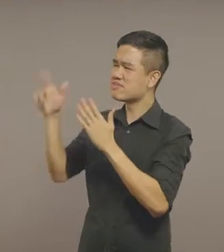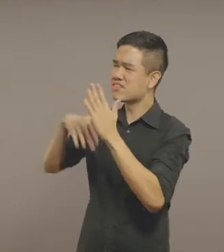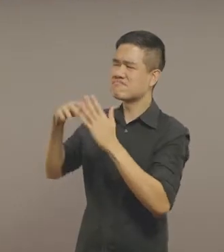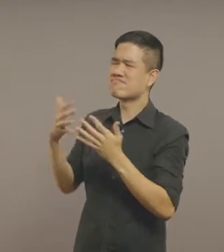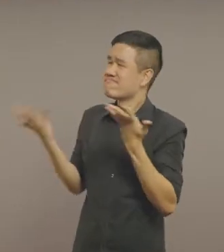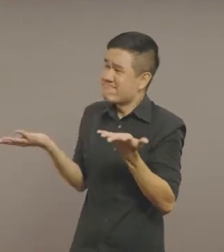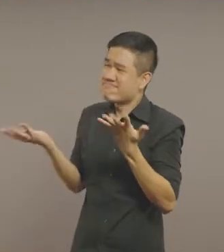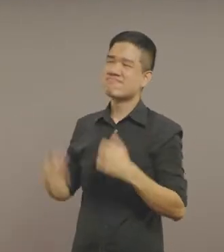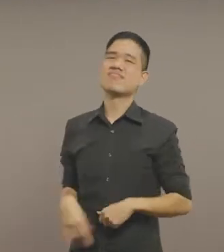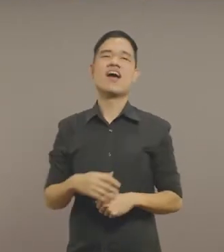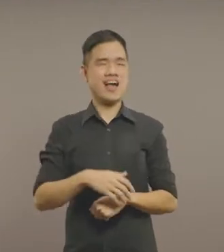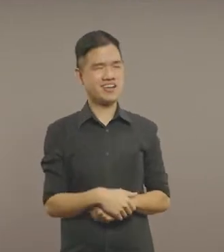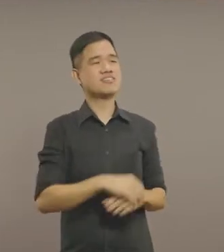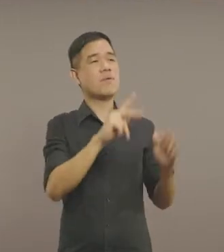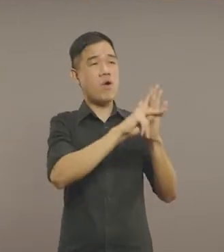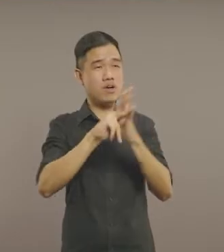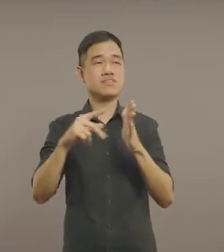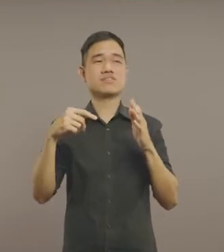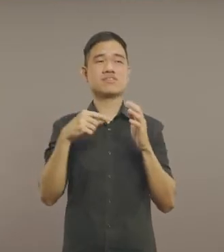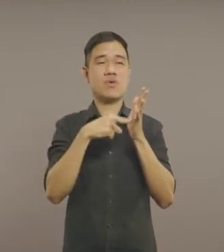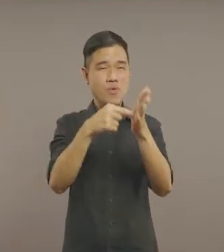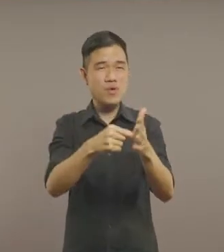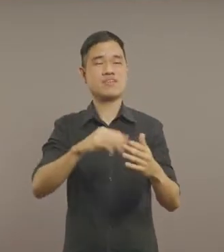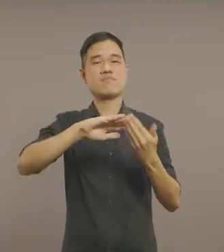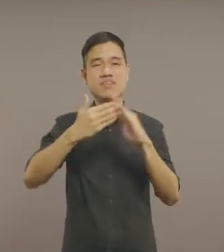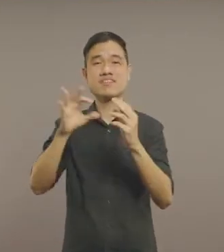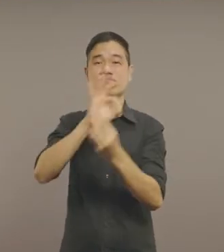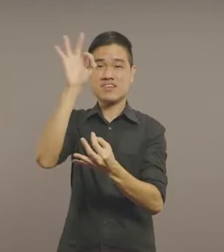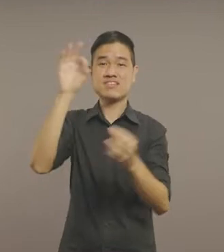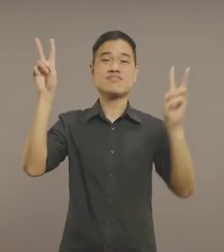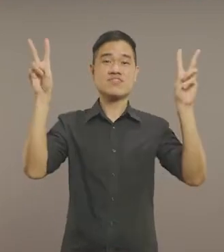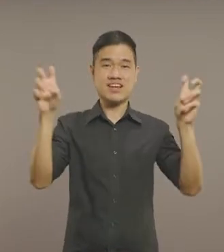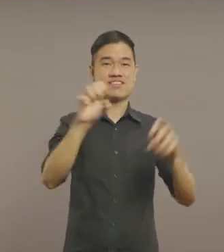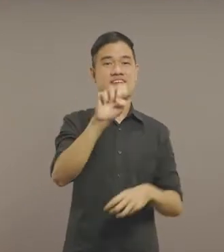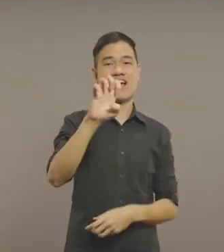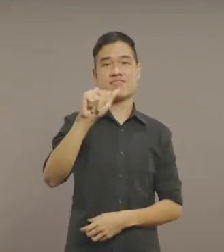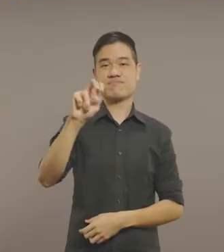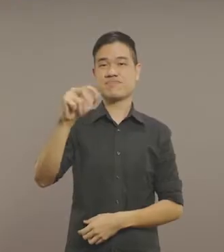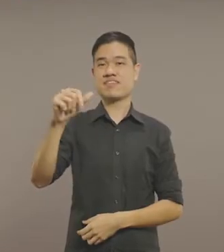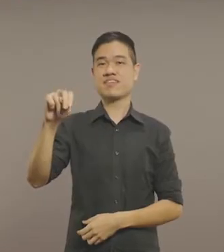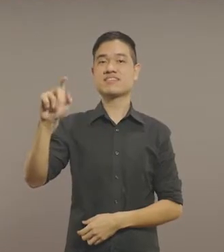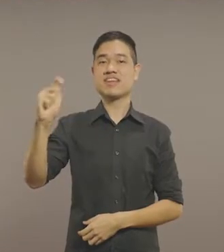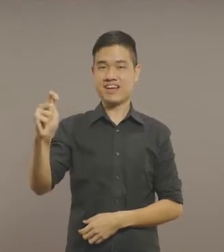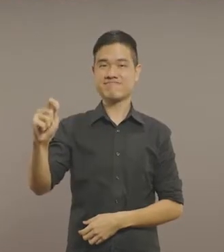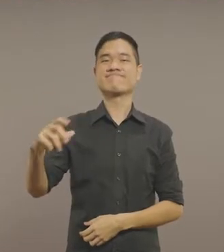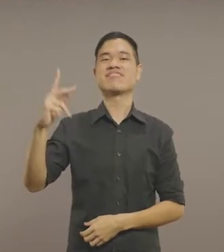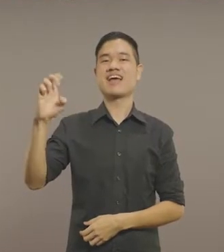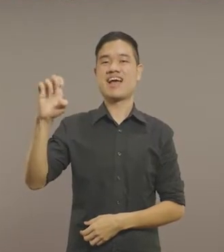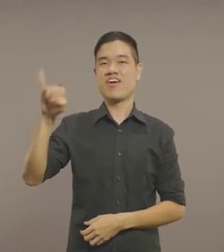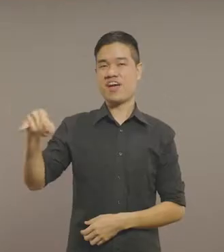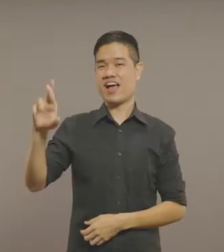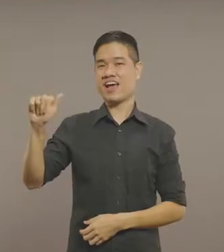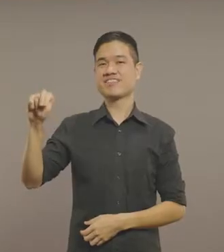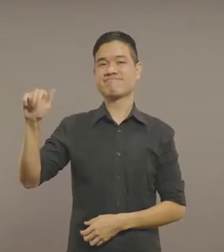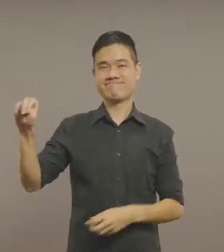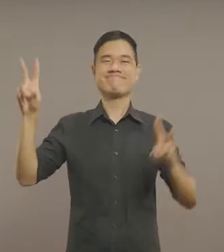What drew you to this painting in particular? The community spirit depicted in this village scene, Semangat Kejiranan.